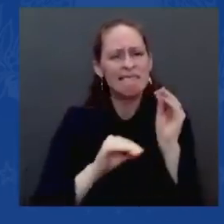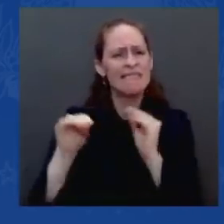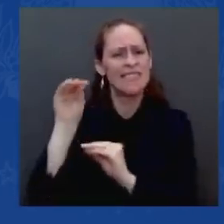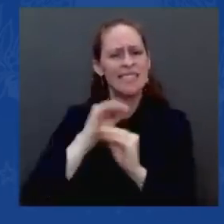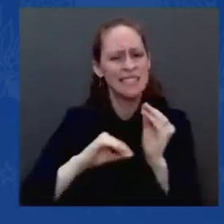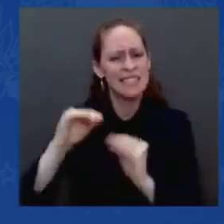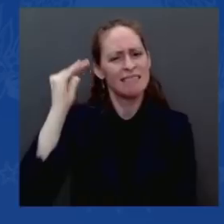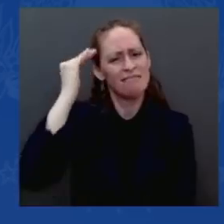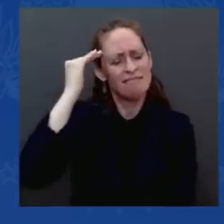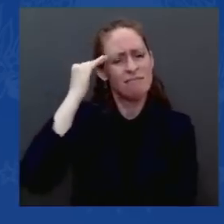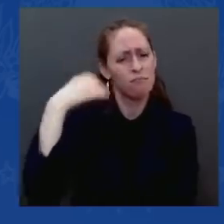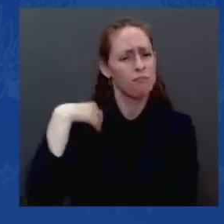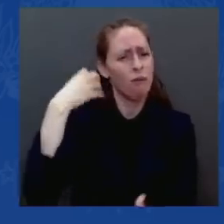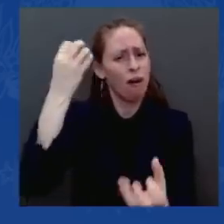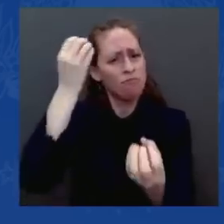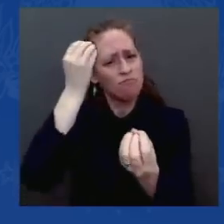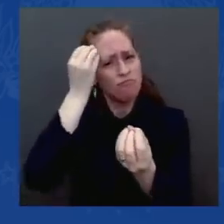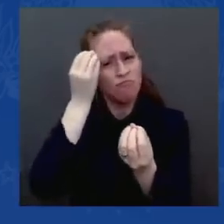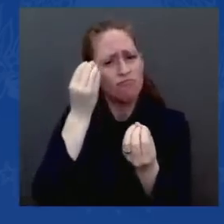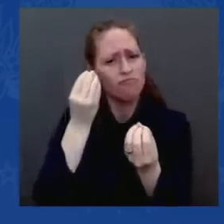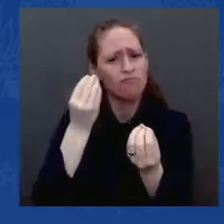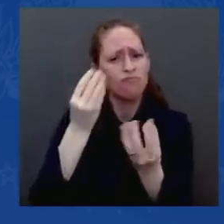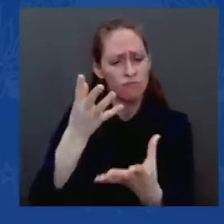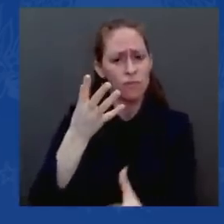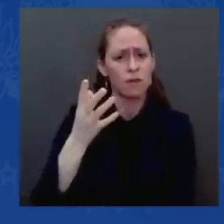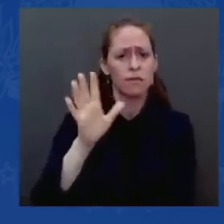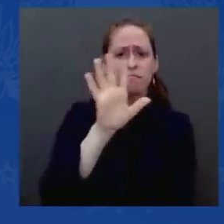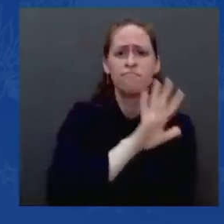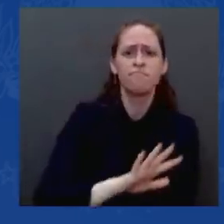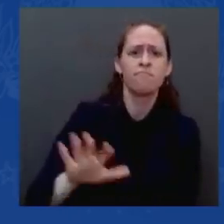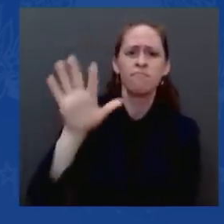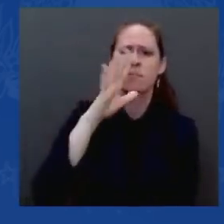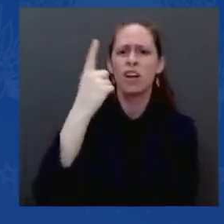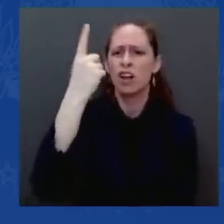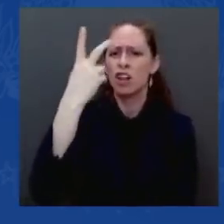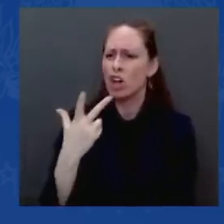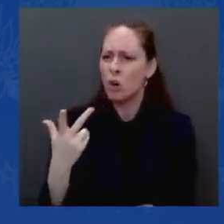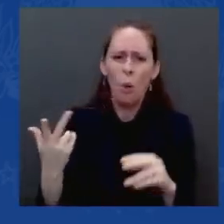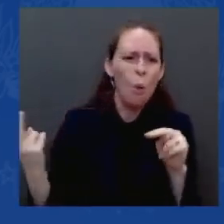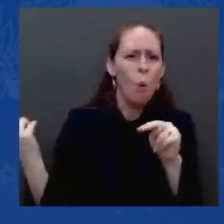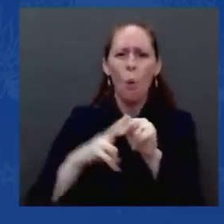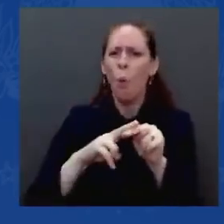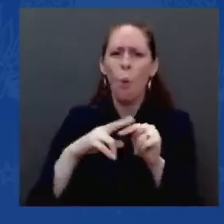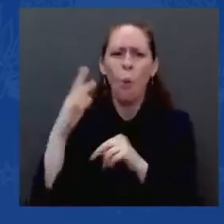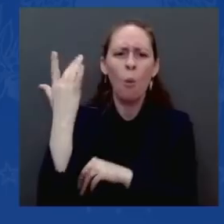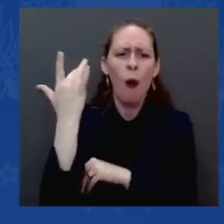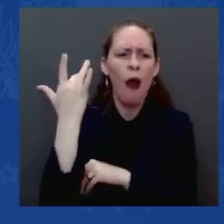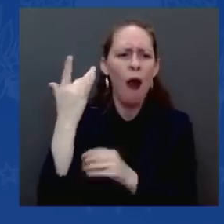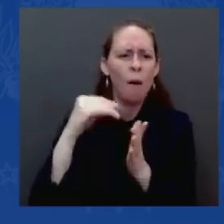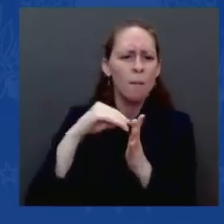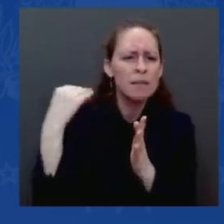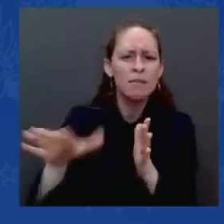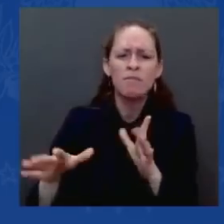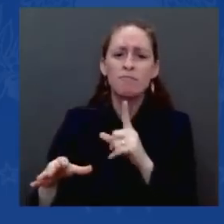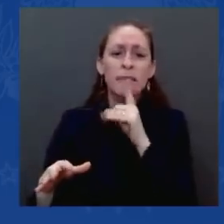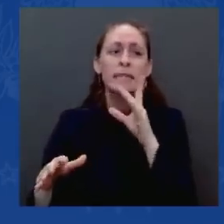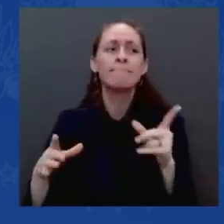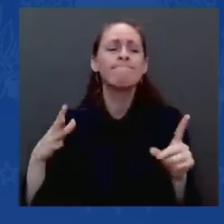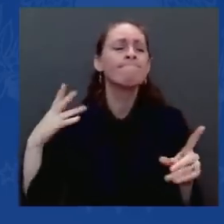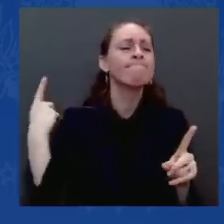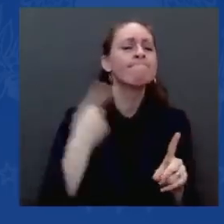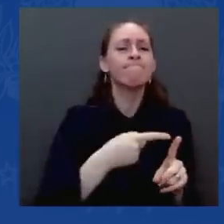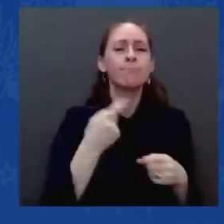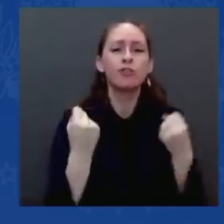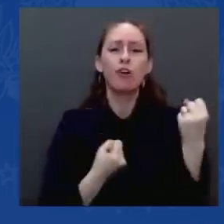automobiles. One-third. You know why? Because of the shortage of semiconductors. They